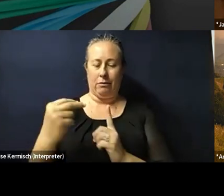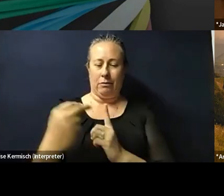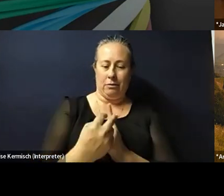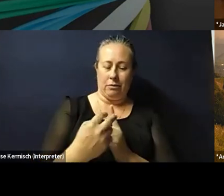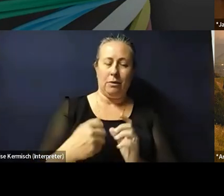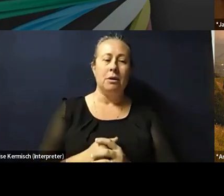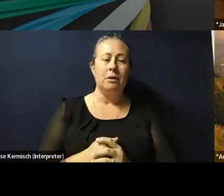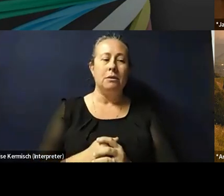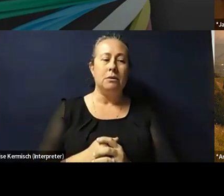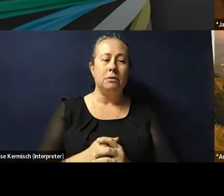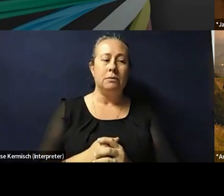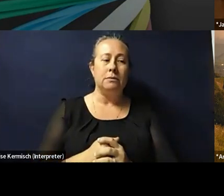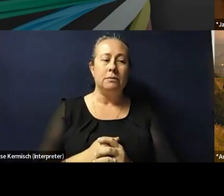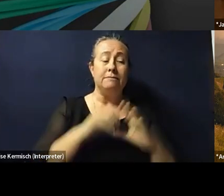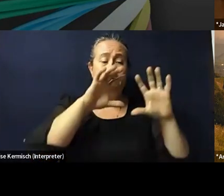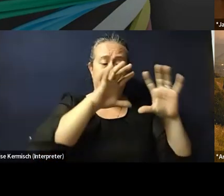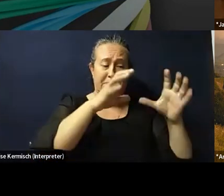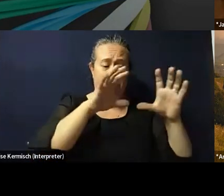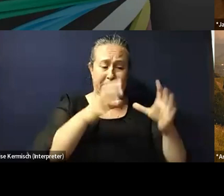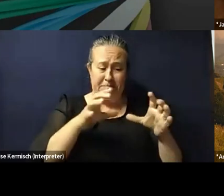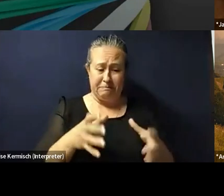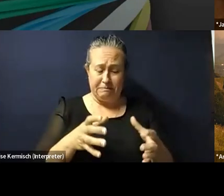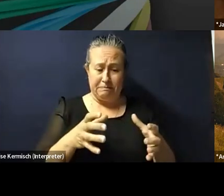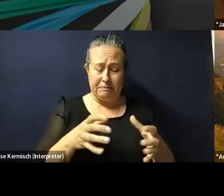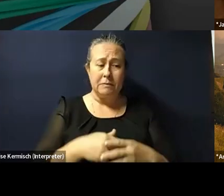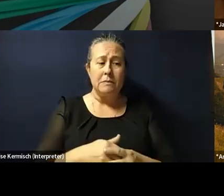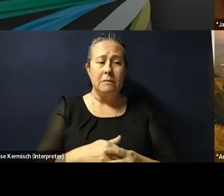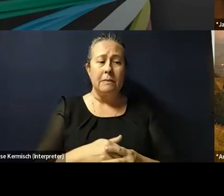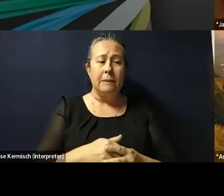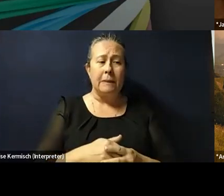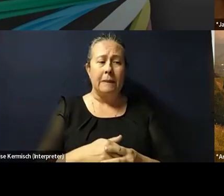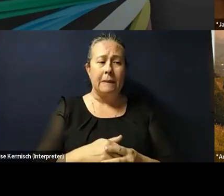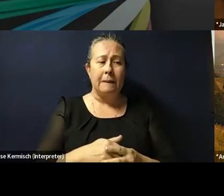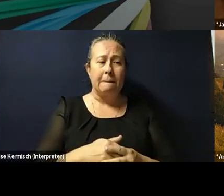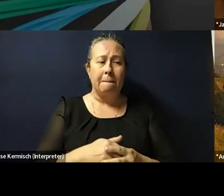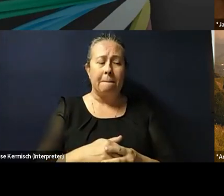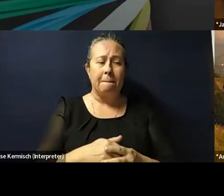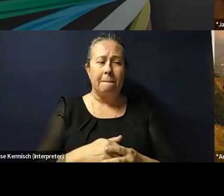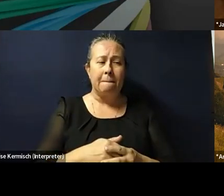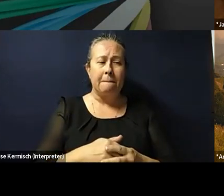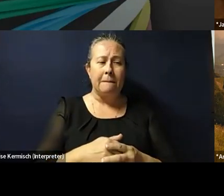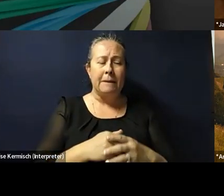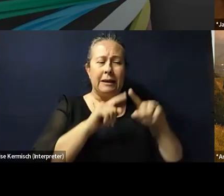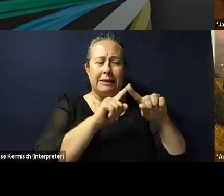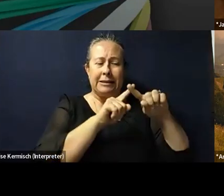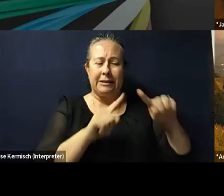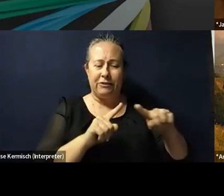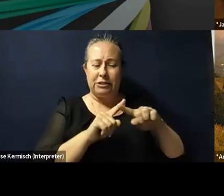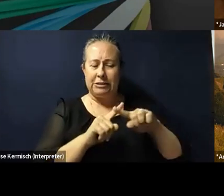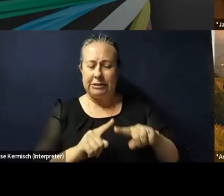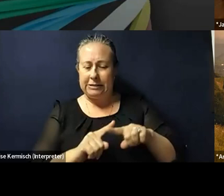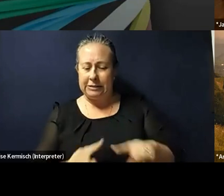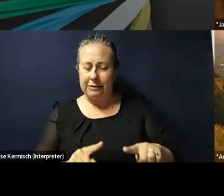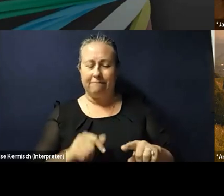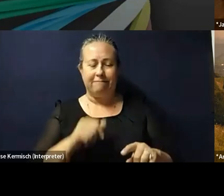the thing with caste is that its differences are not tolerated